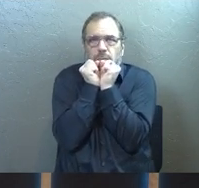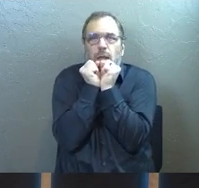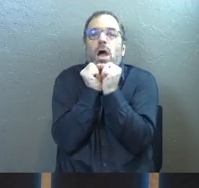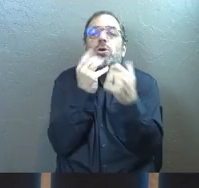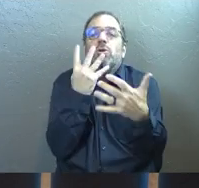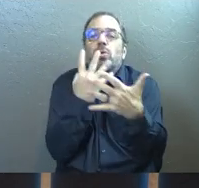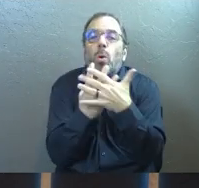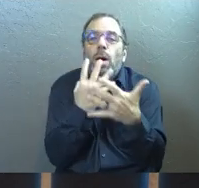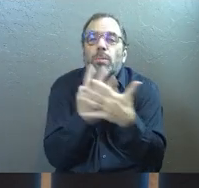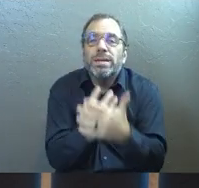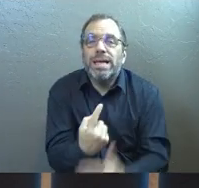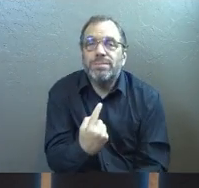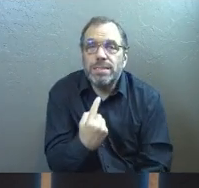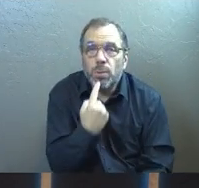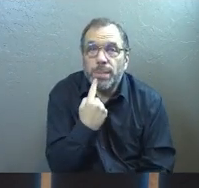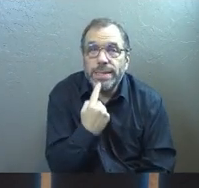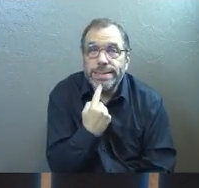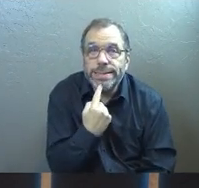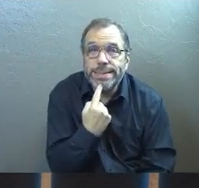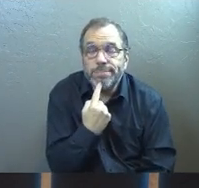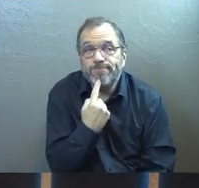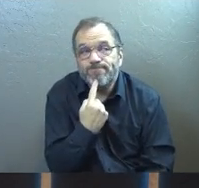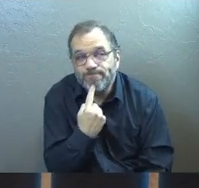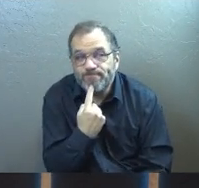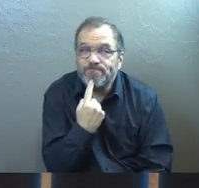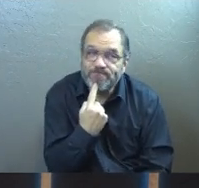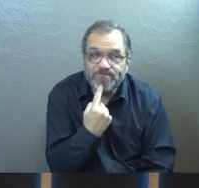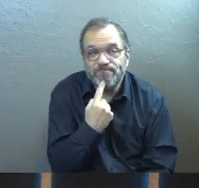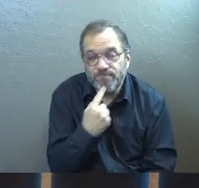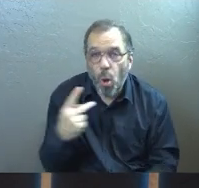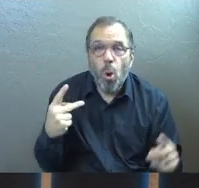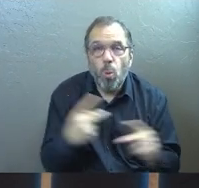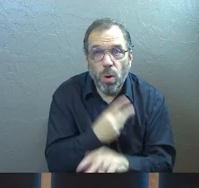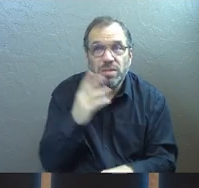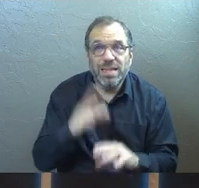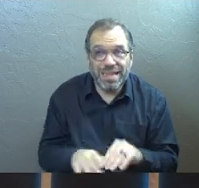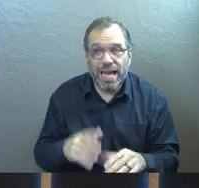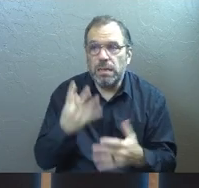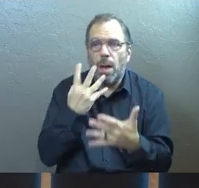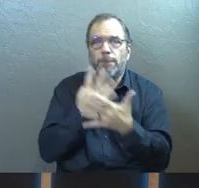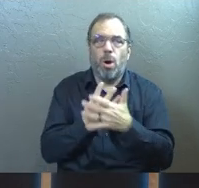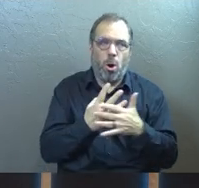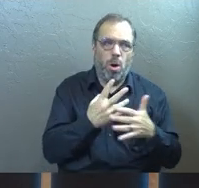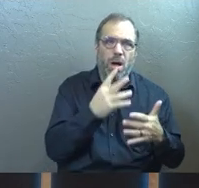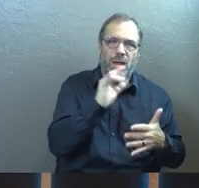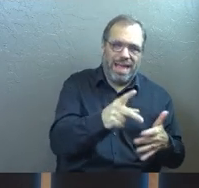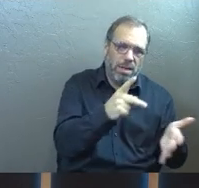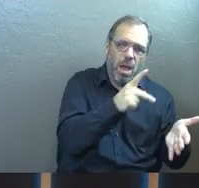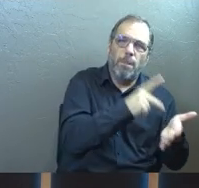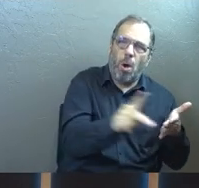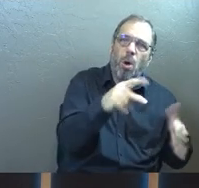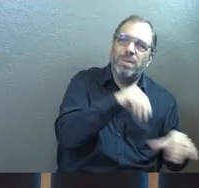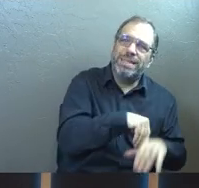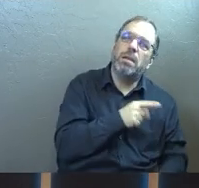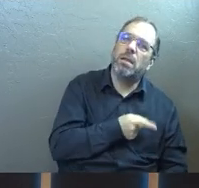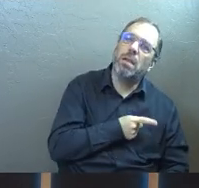your prison of disappointment is probably much, much worse than any prison Paul was ever put in.